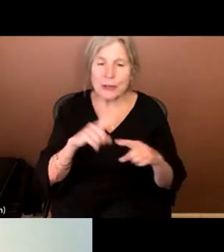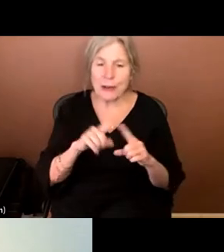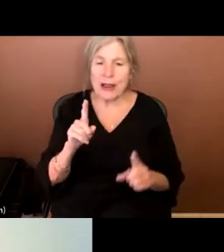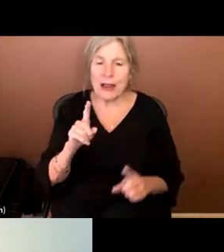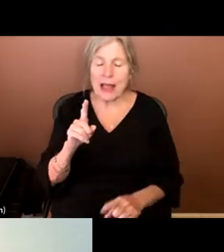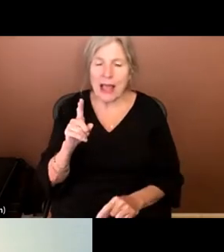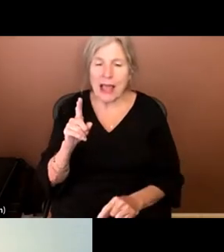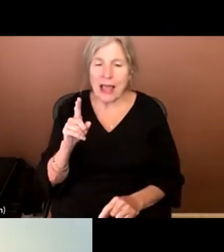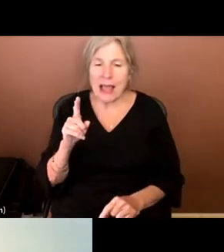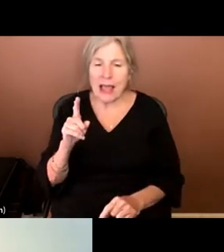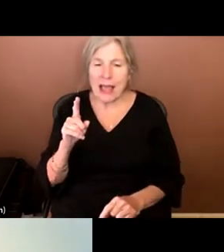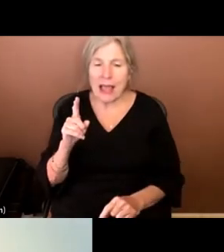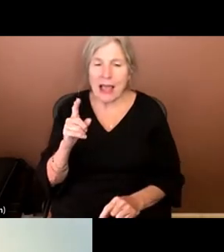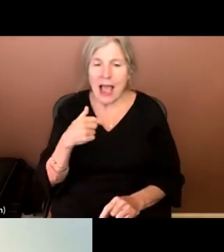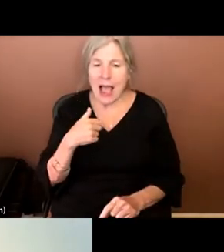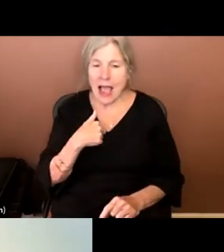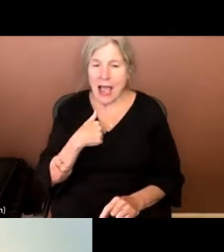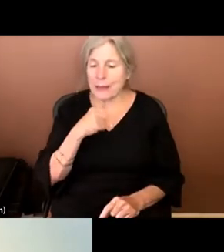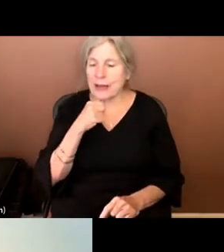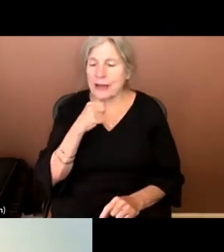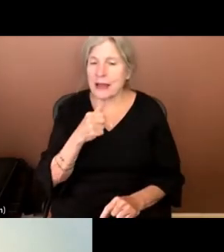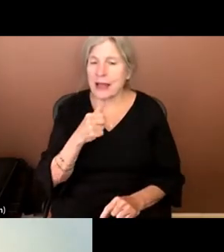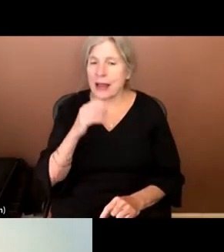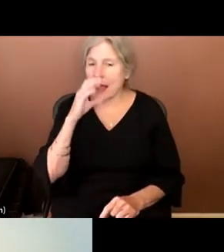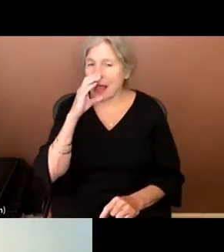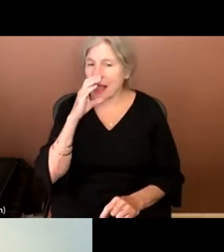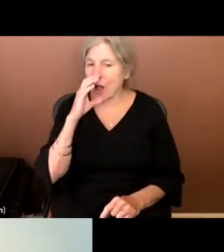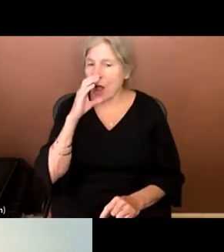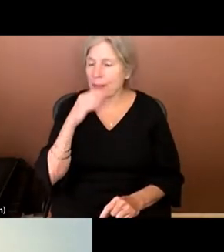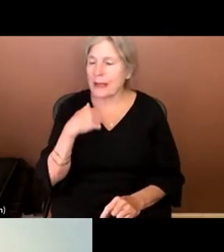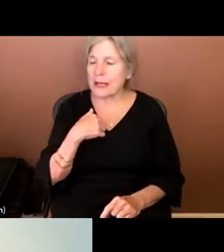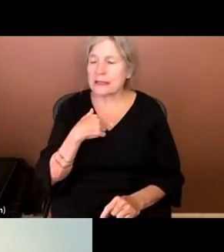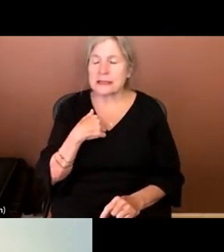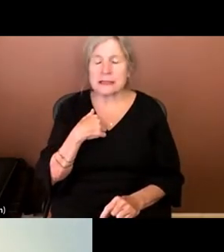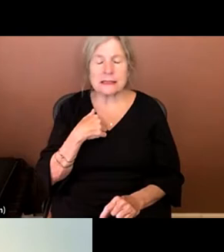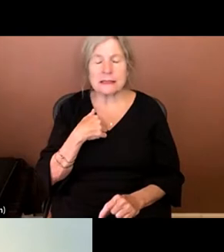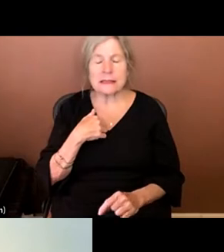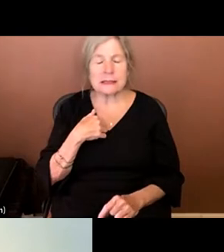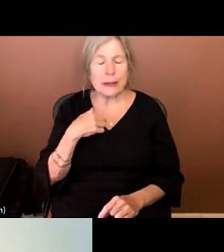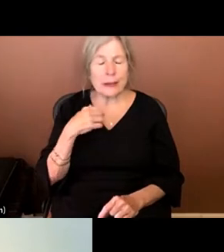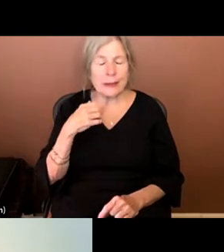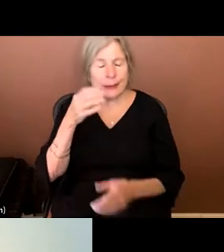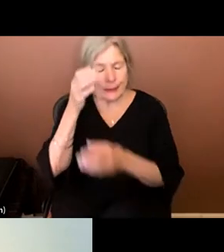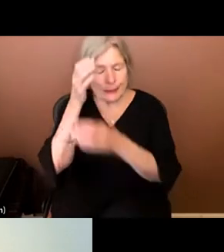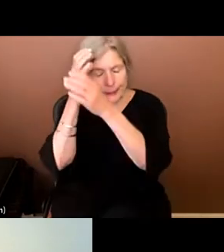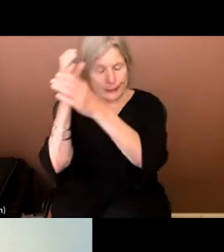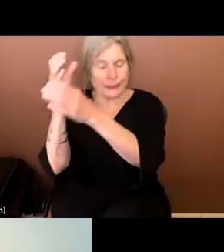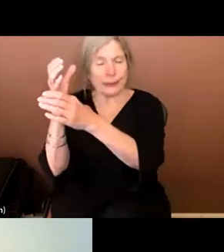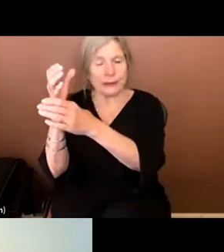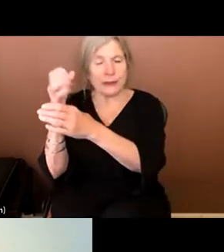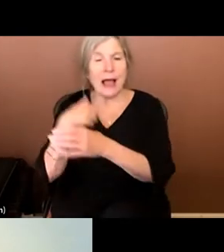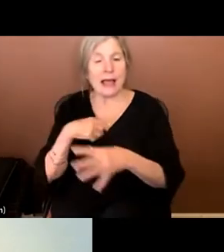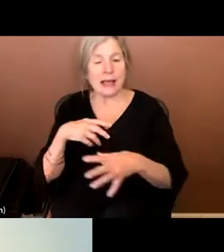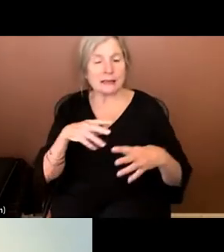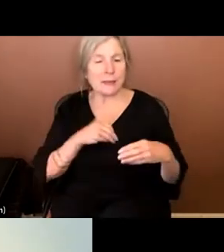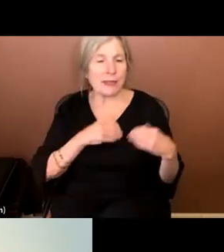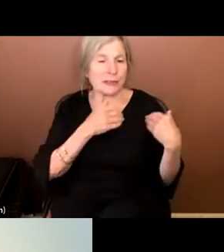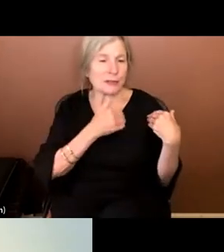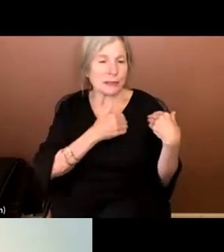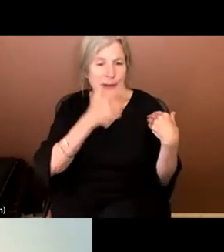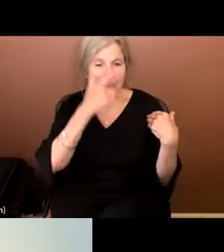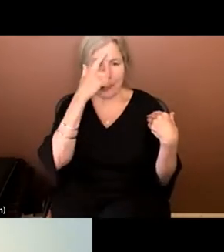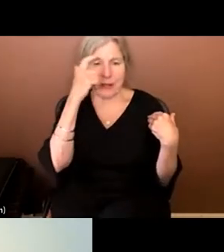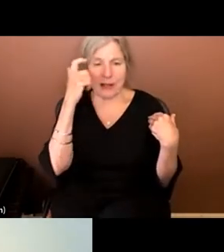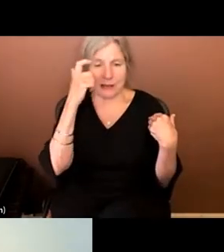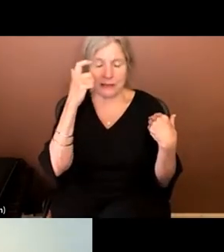I'm not a comics aficionado, so I accepted this responsibility because of